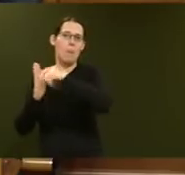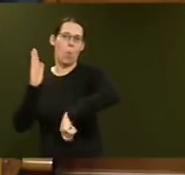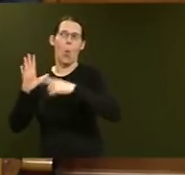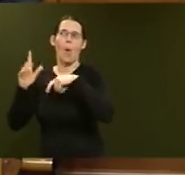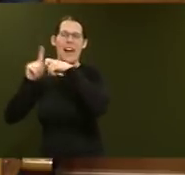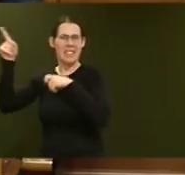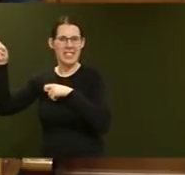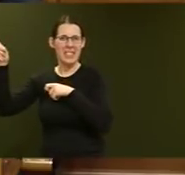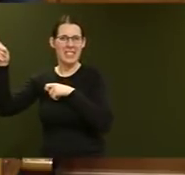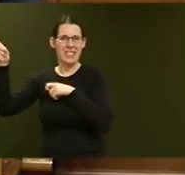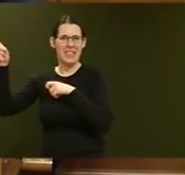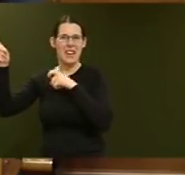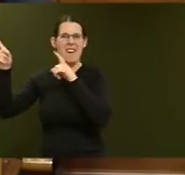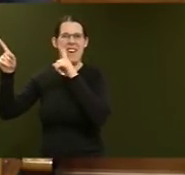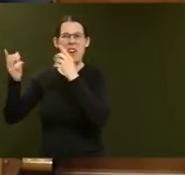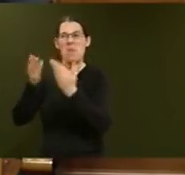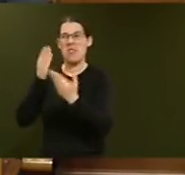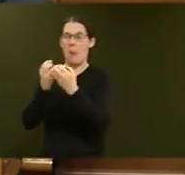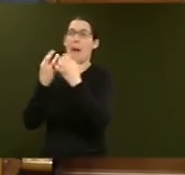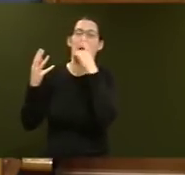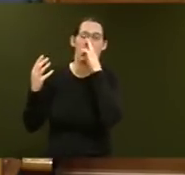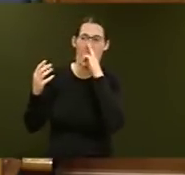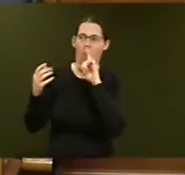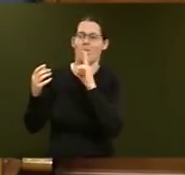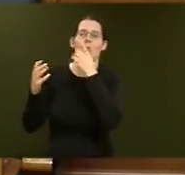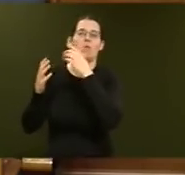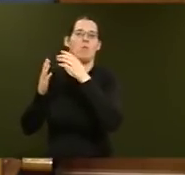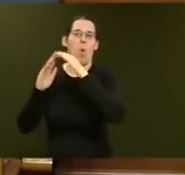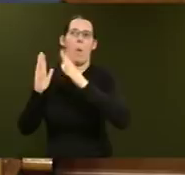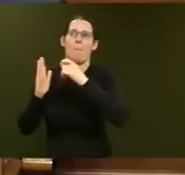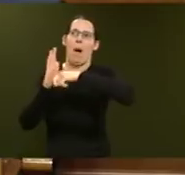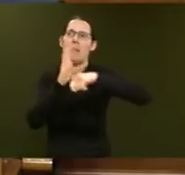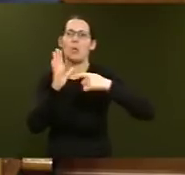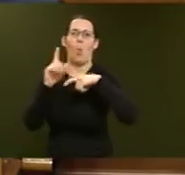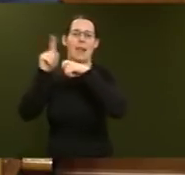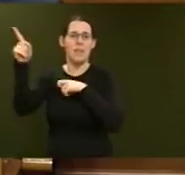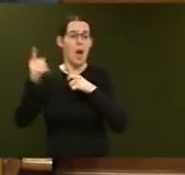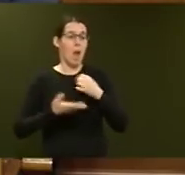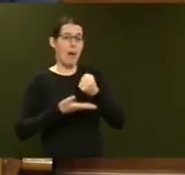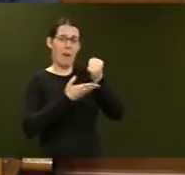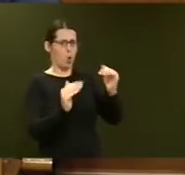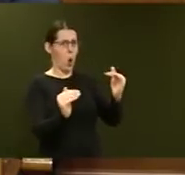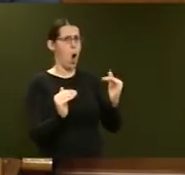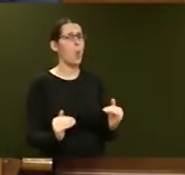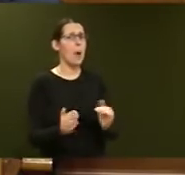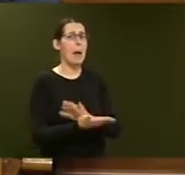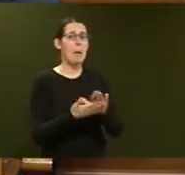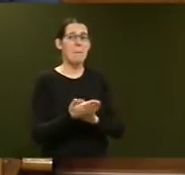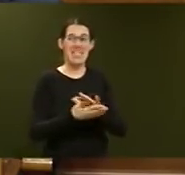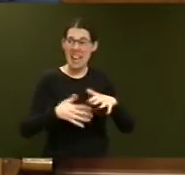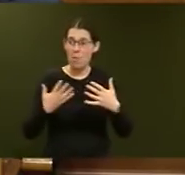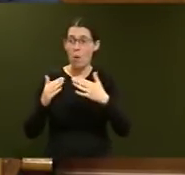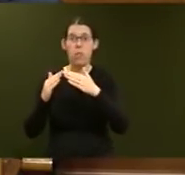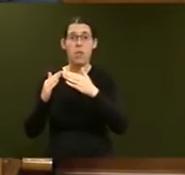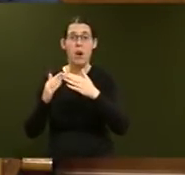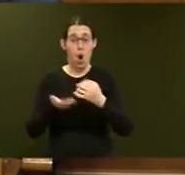Homebuyers. The cap is so low that even with the grant available, families struggle to find a home that they